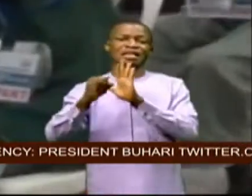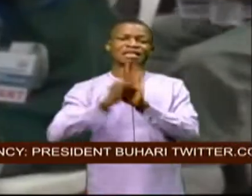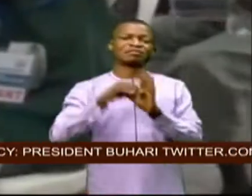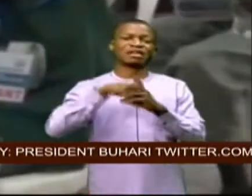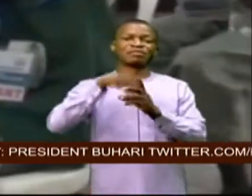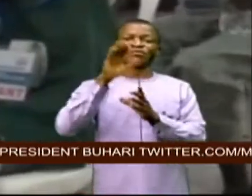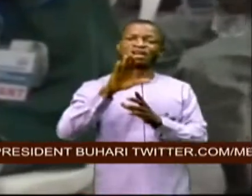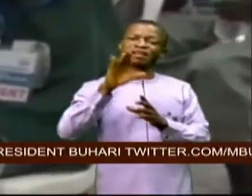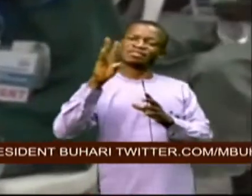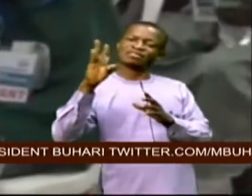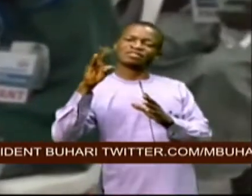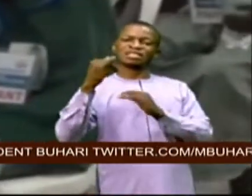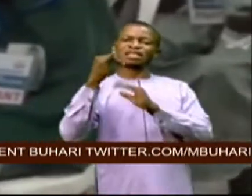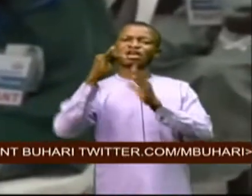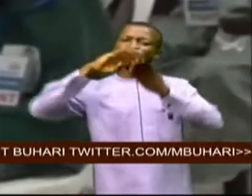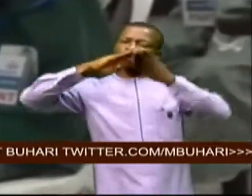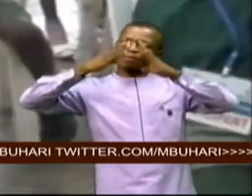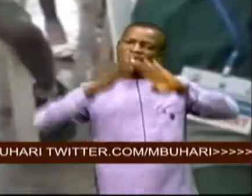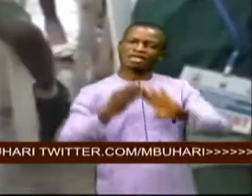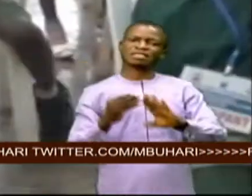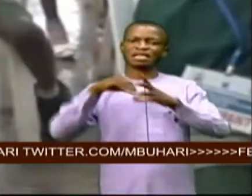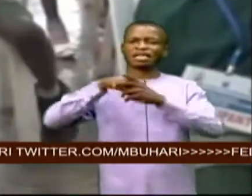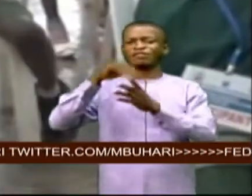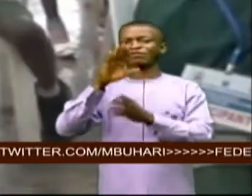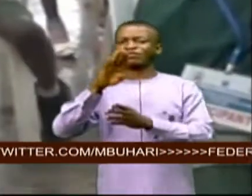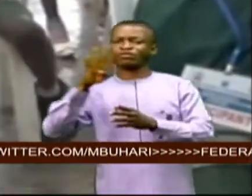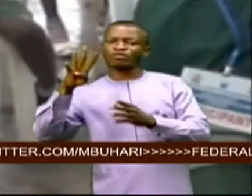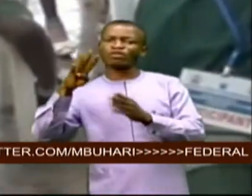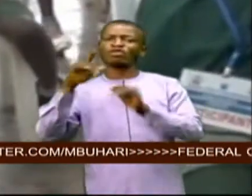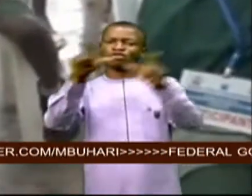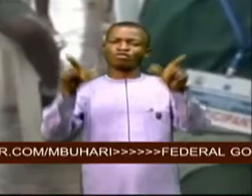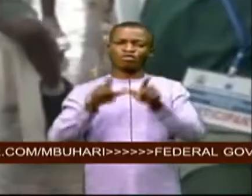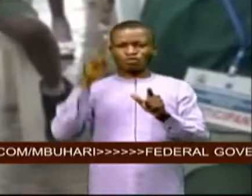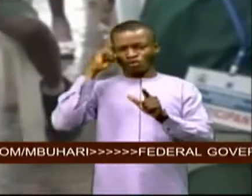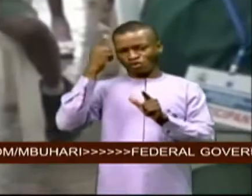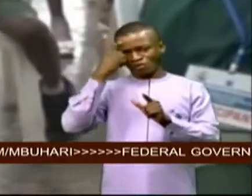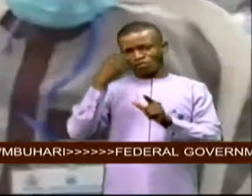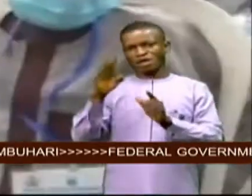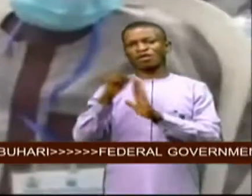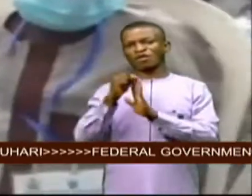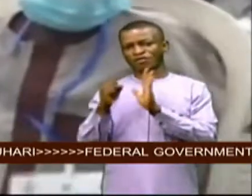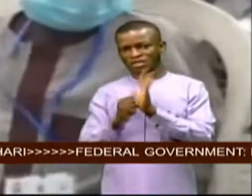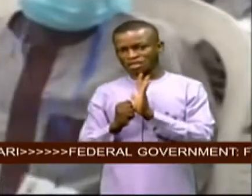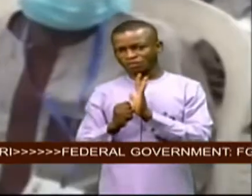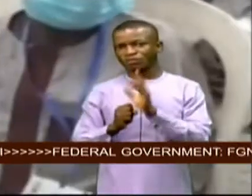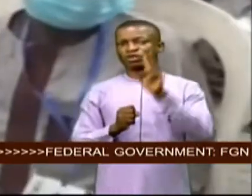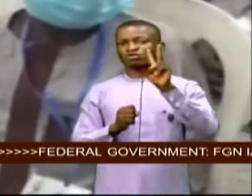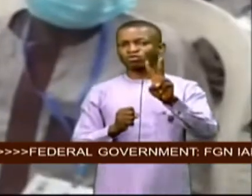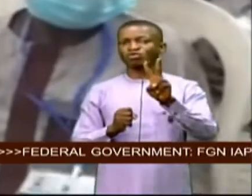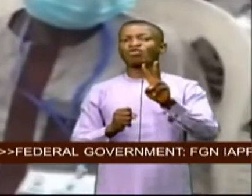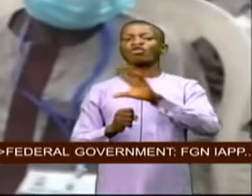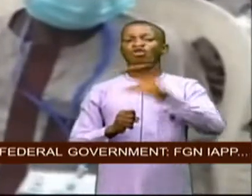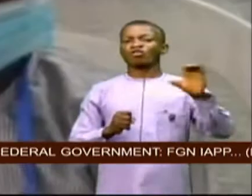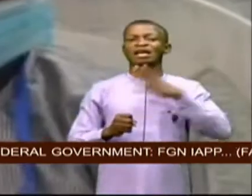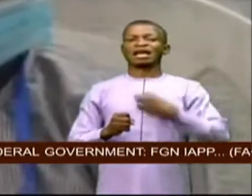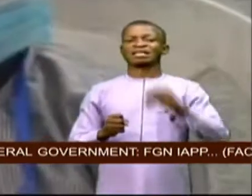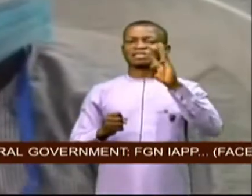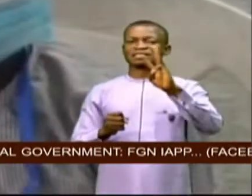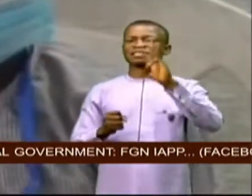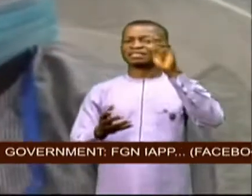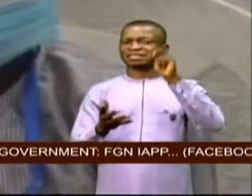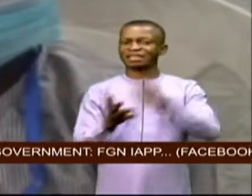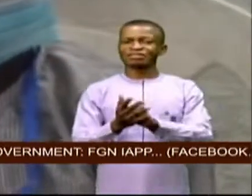communities in the 15 focal local government areas of the state 206 093